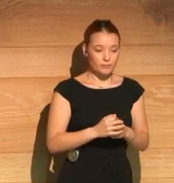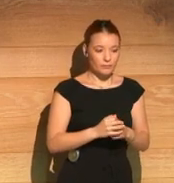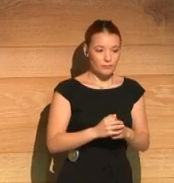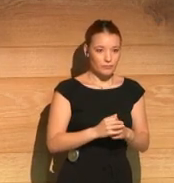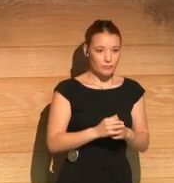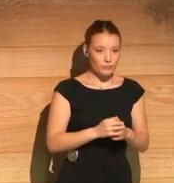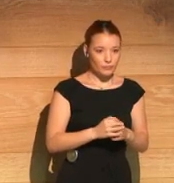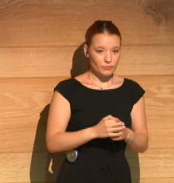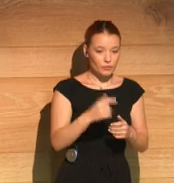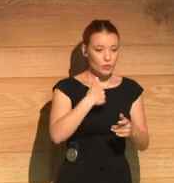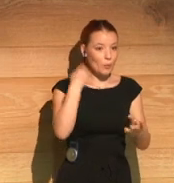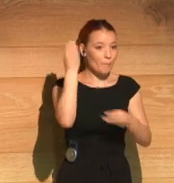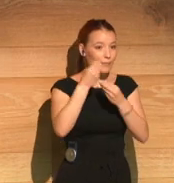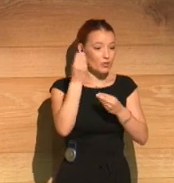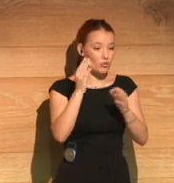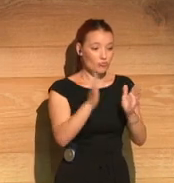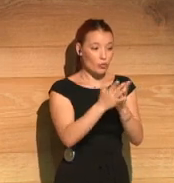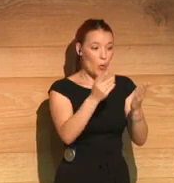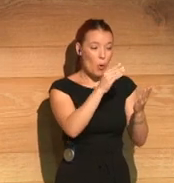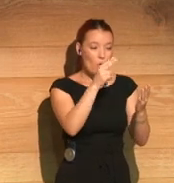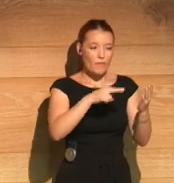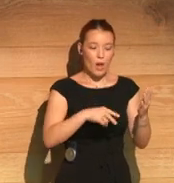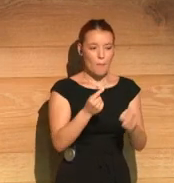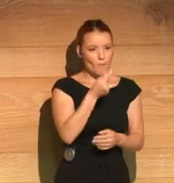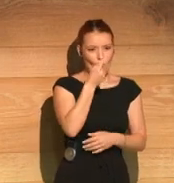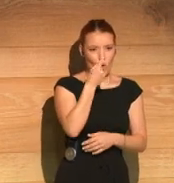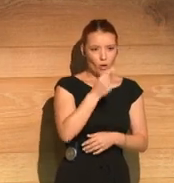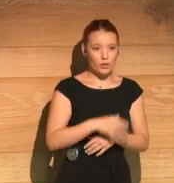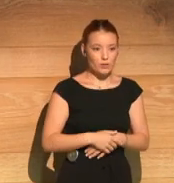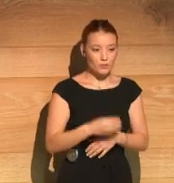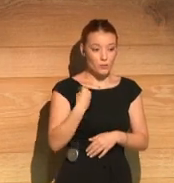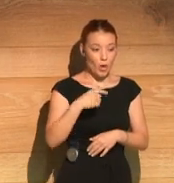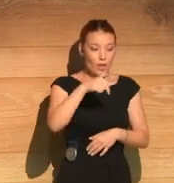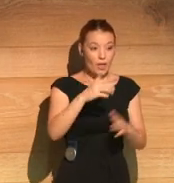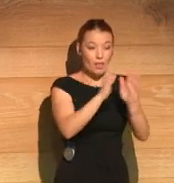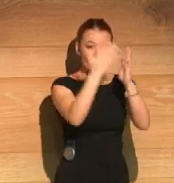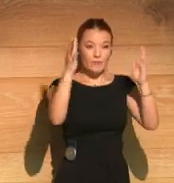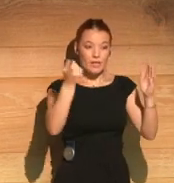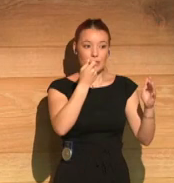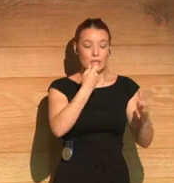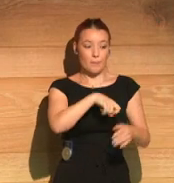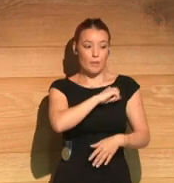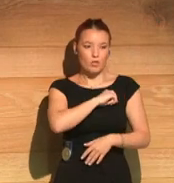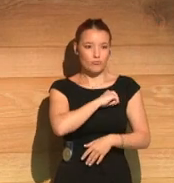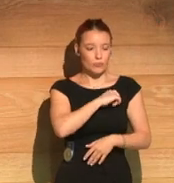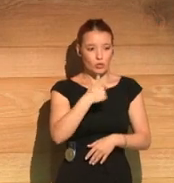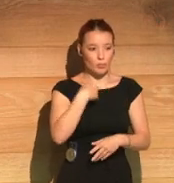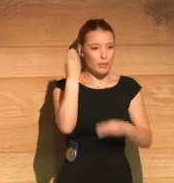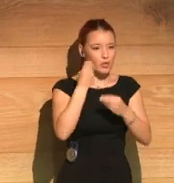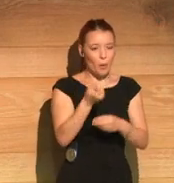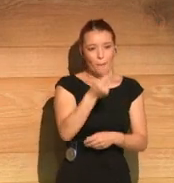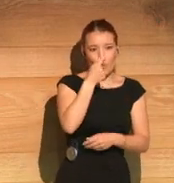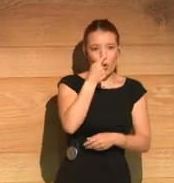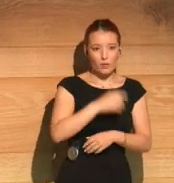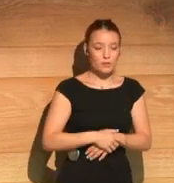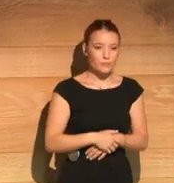I think there are very few novels, at least in Spanish bookshops, that are